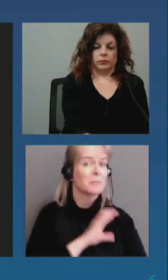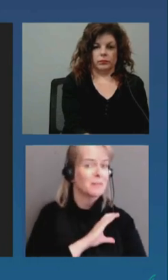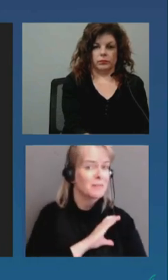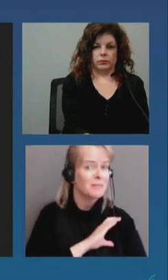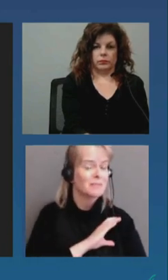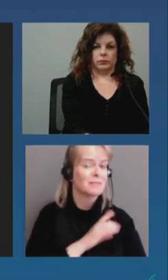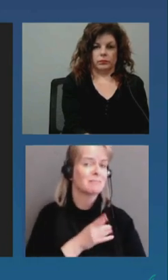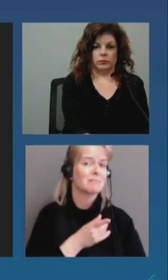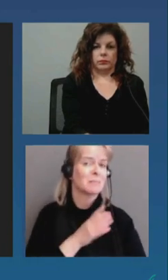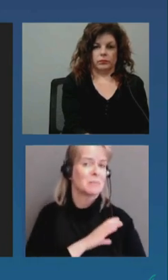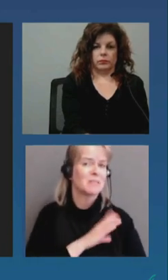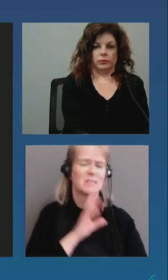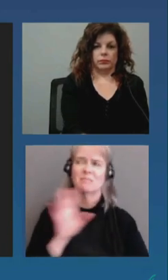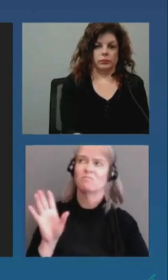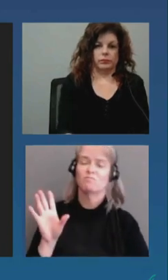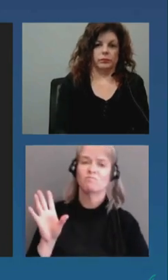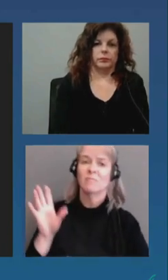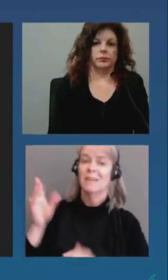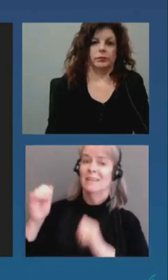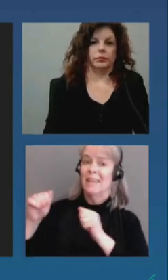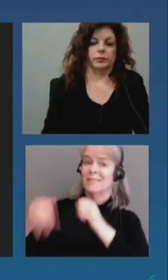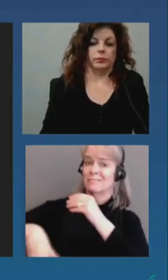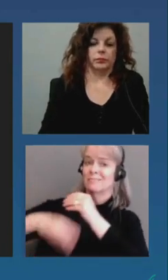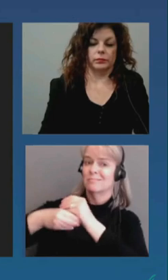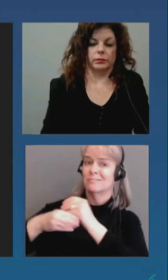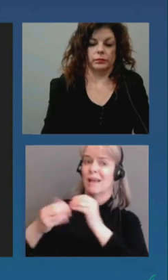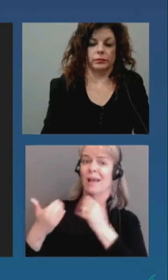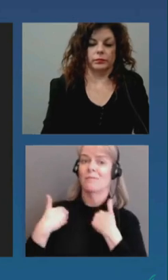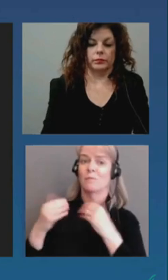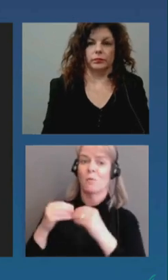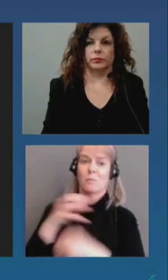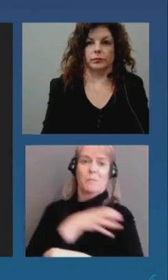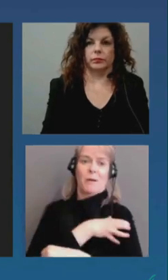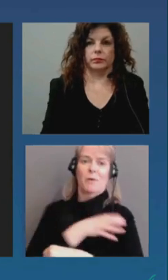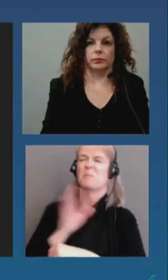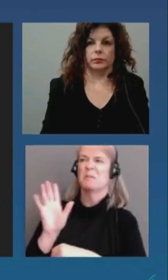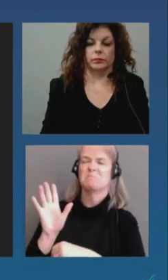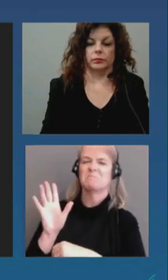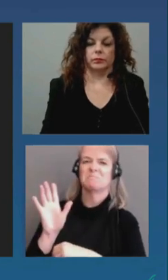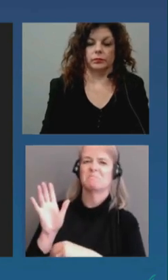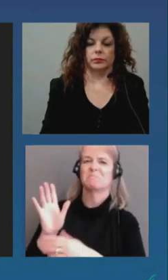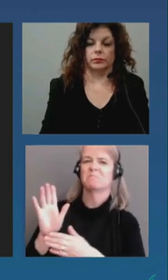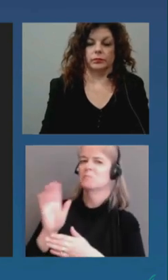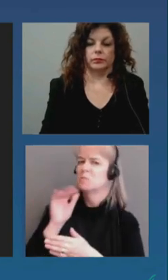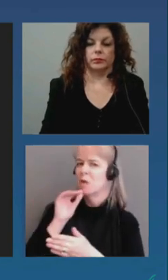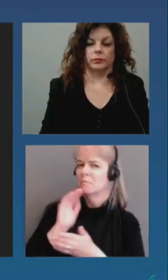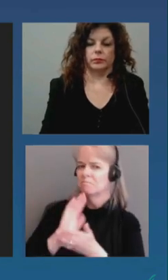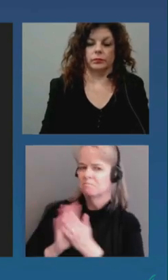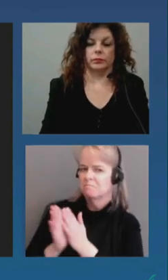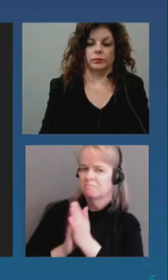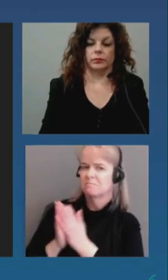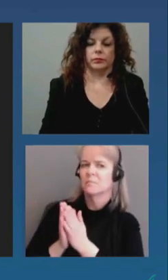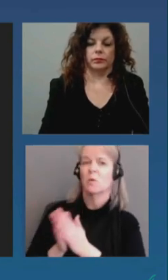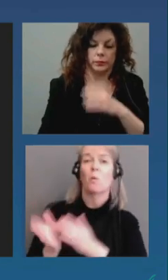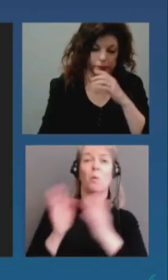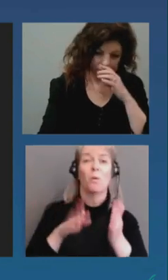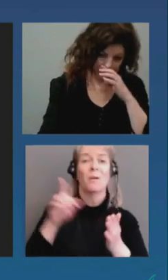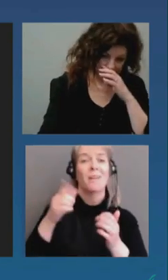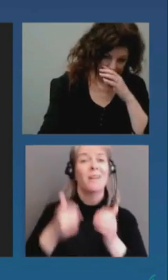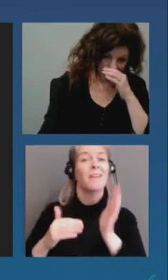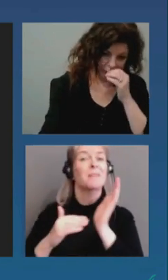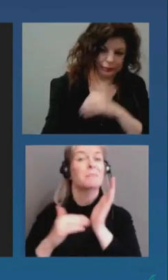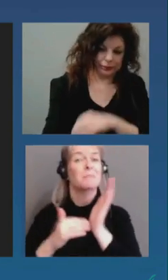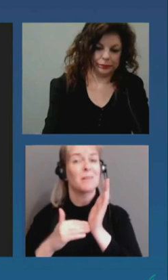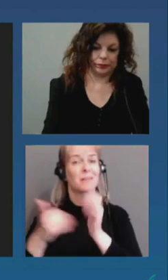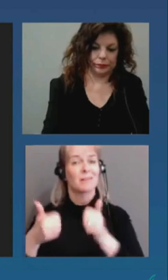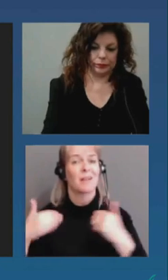going to take on new powers or through our medical officer of health office said we think there should be more stringent issues um when we hear